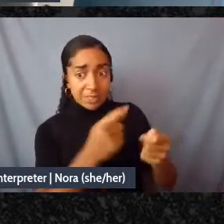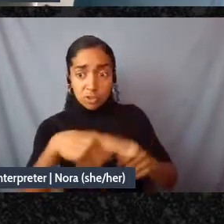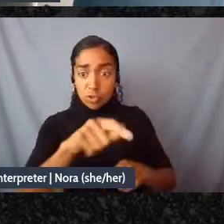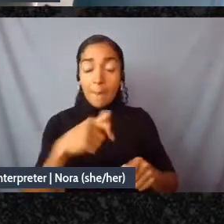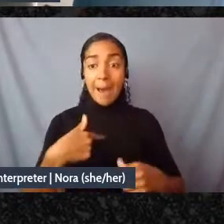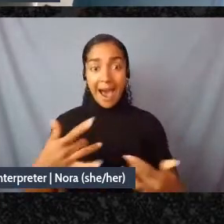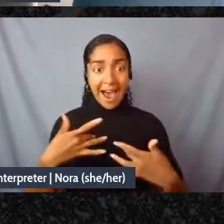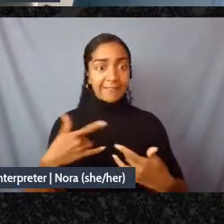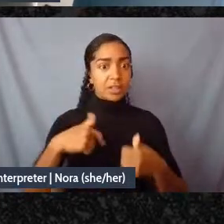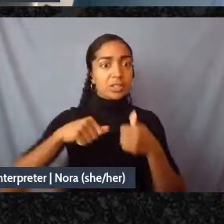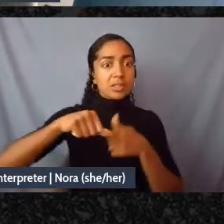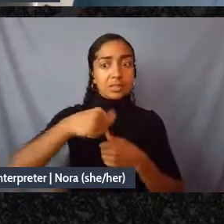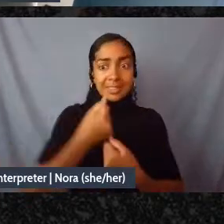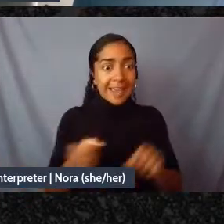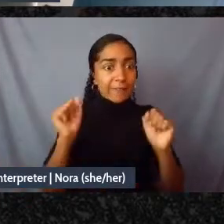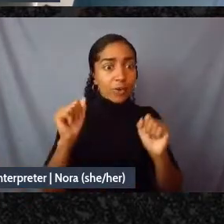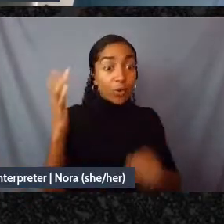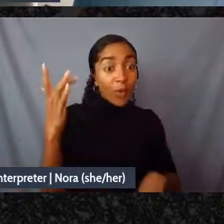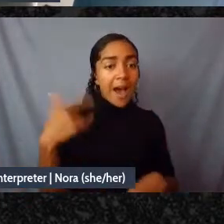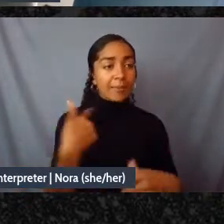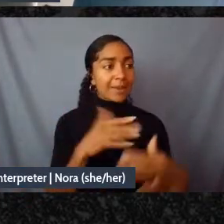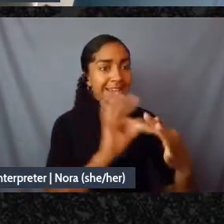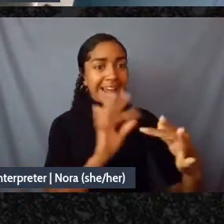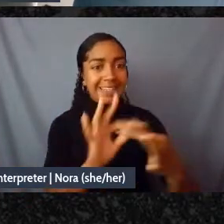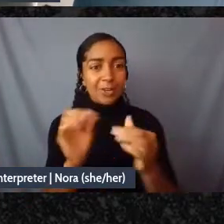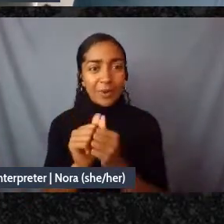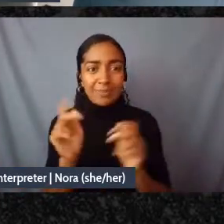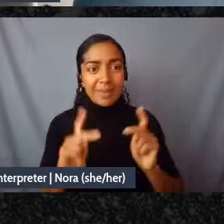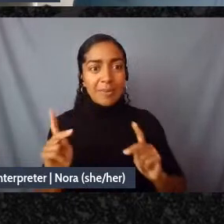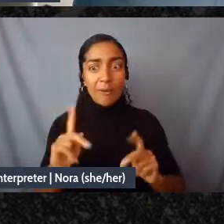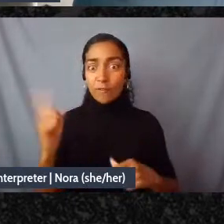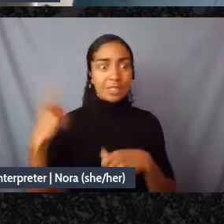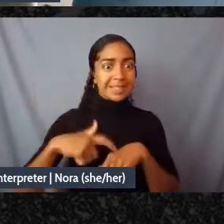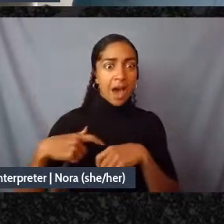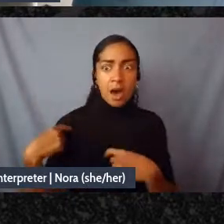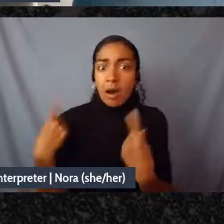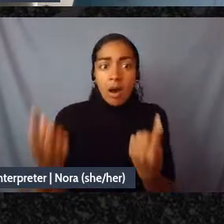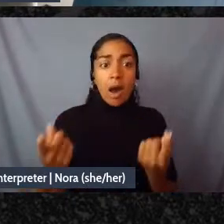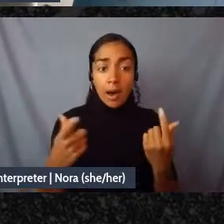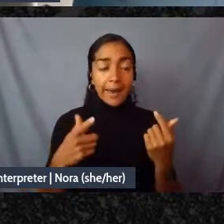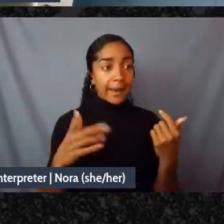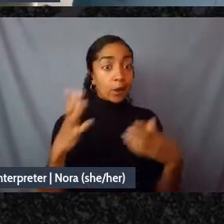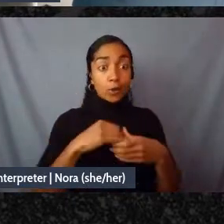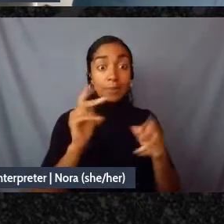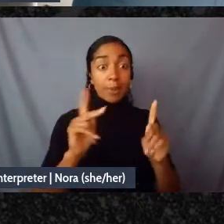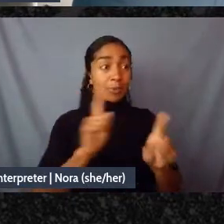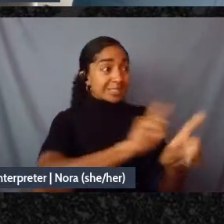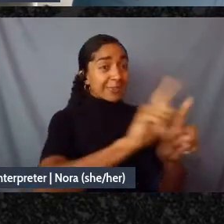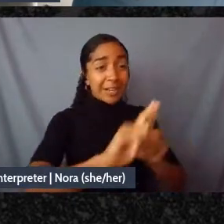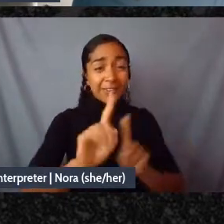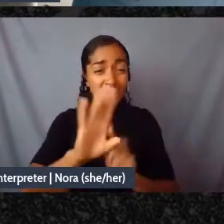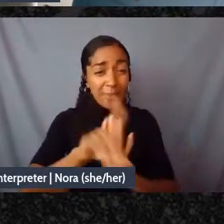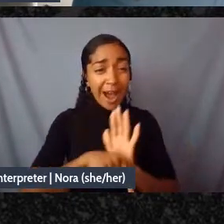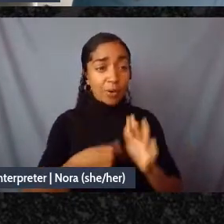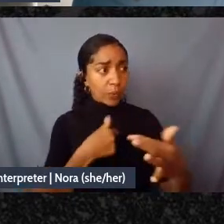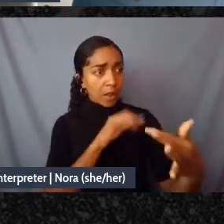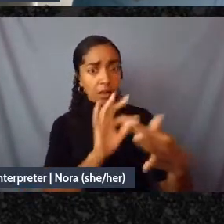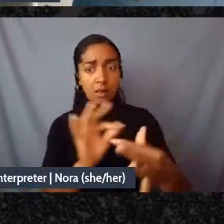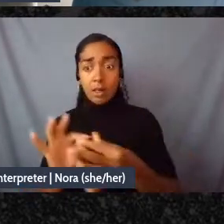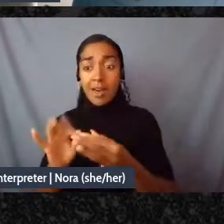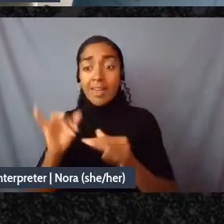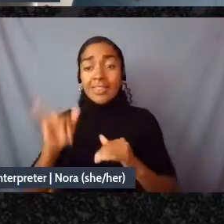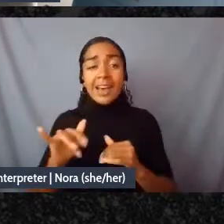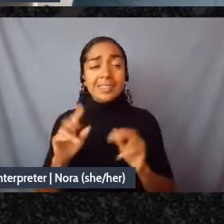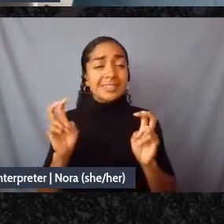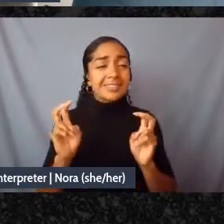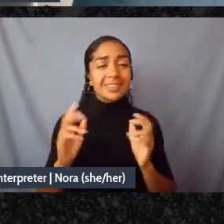to others including across a lot of differences and I think that's the very baby sprout